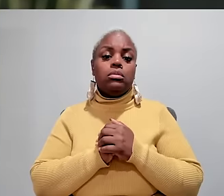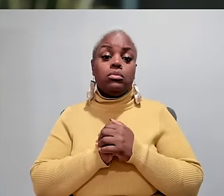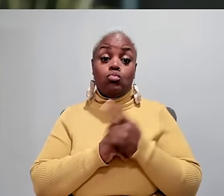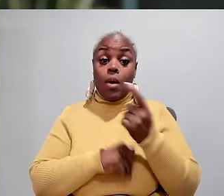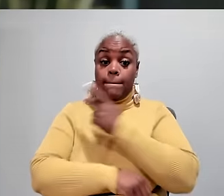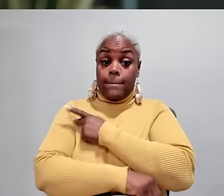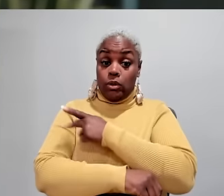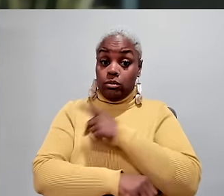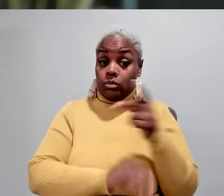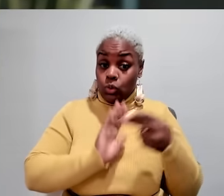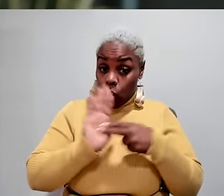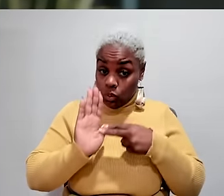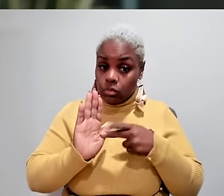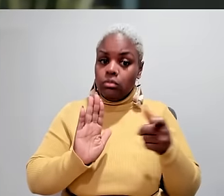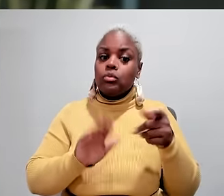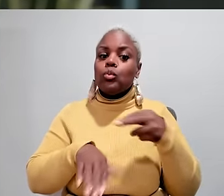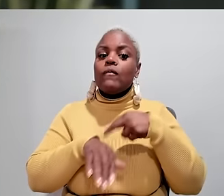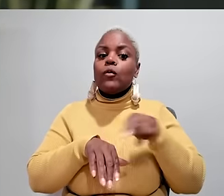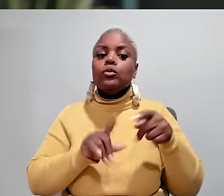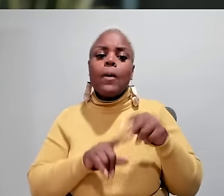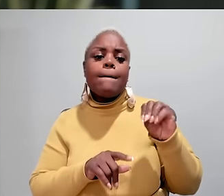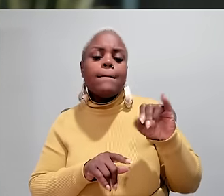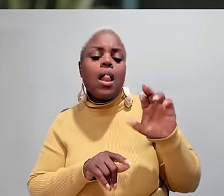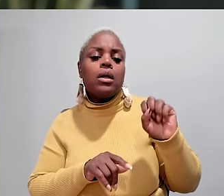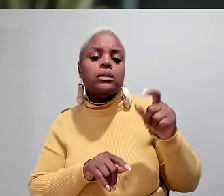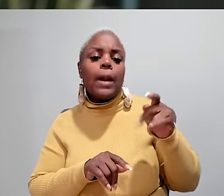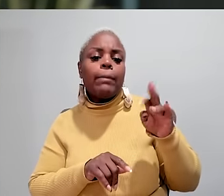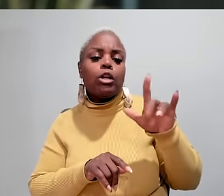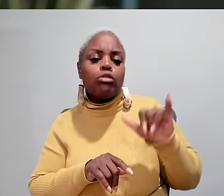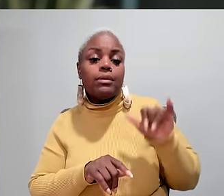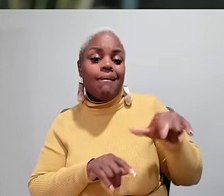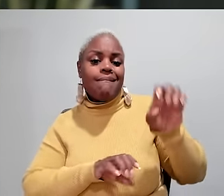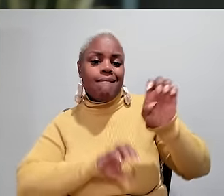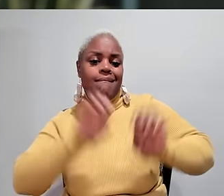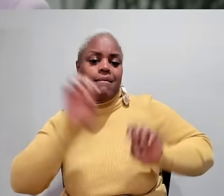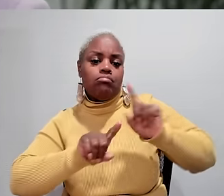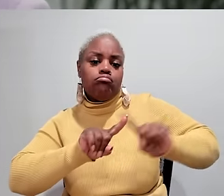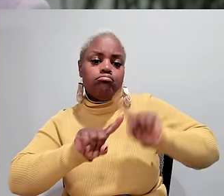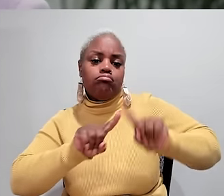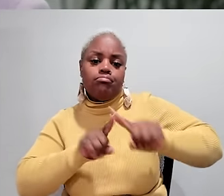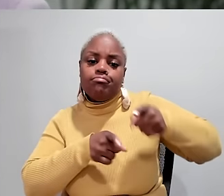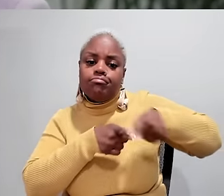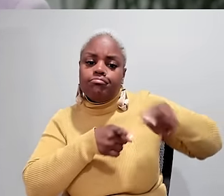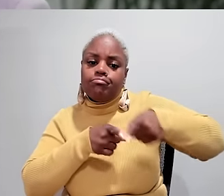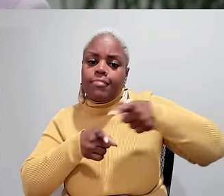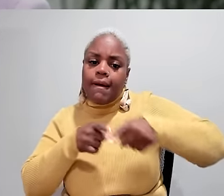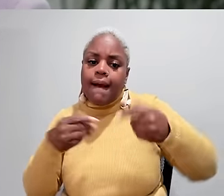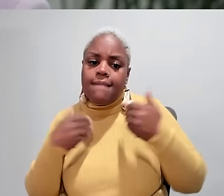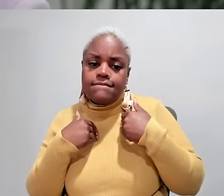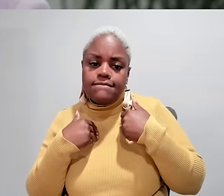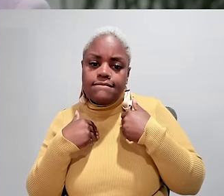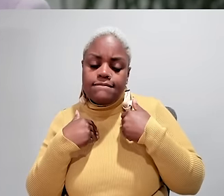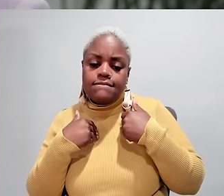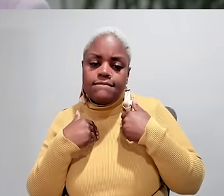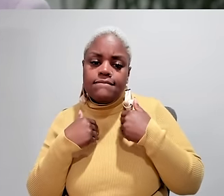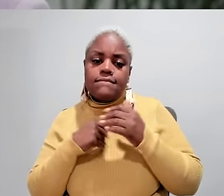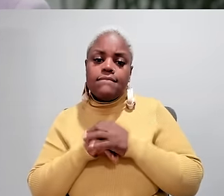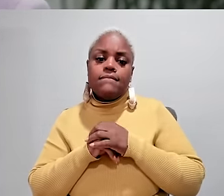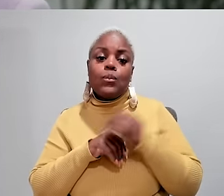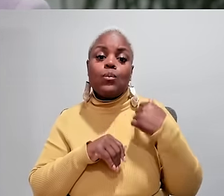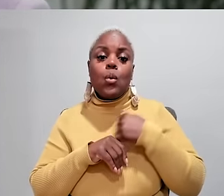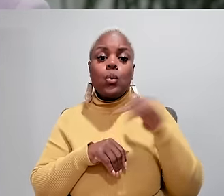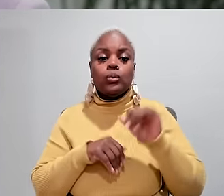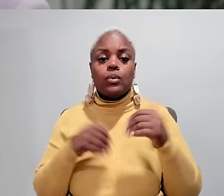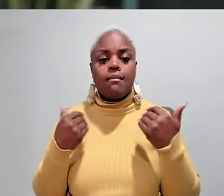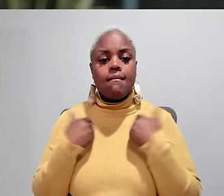once the patient is diagnosed they're referred into the multidisciplinary clinic where they're evaluated by a multitude